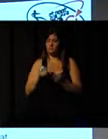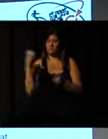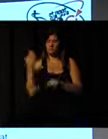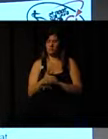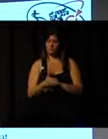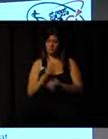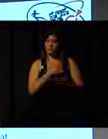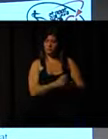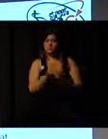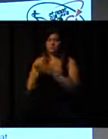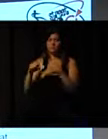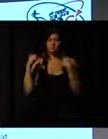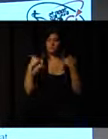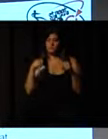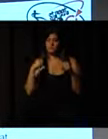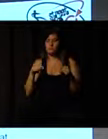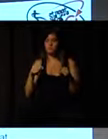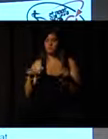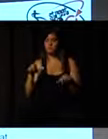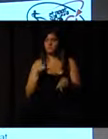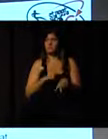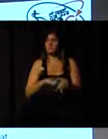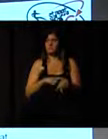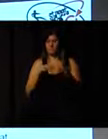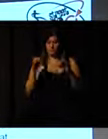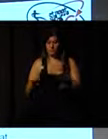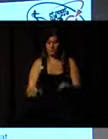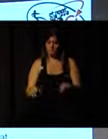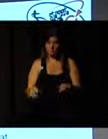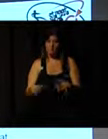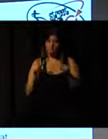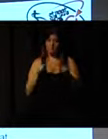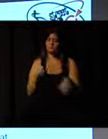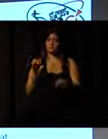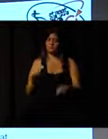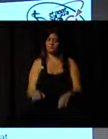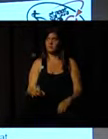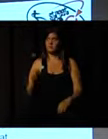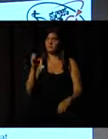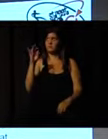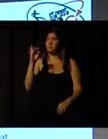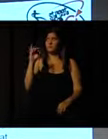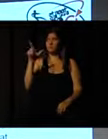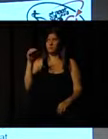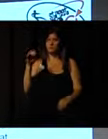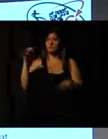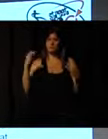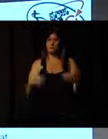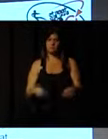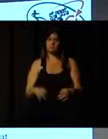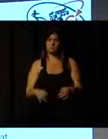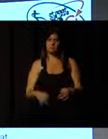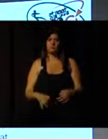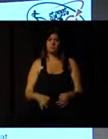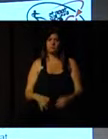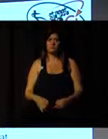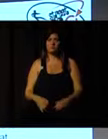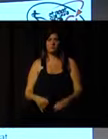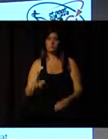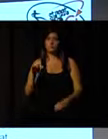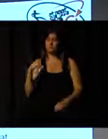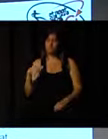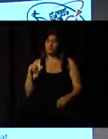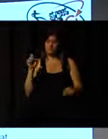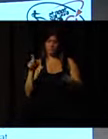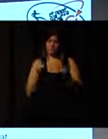the right place, the right time, the right style. Just getting it right at every level.